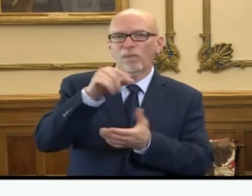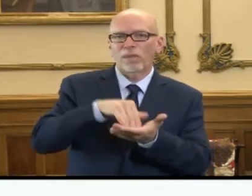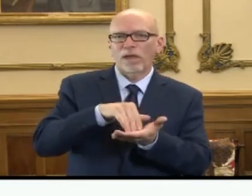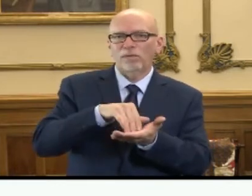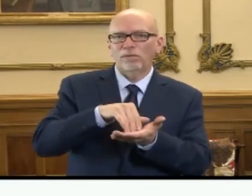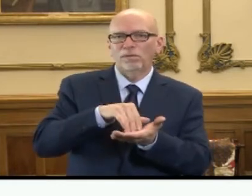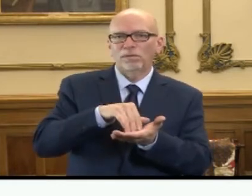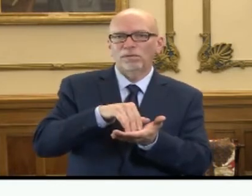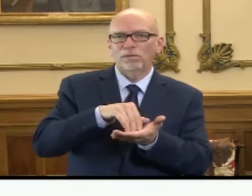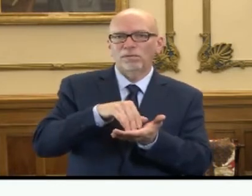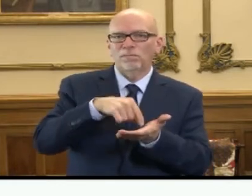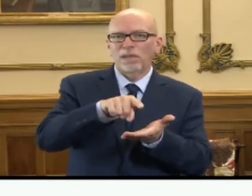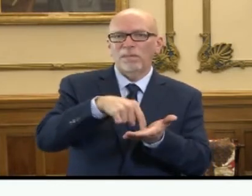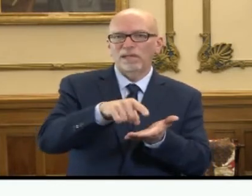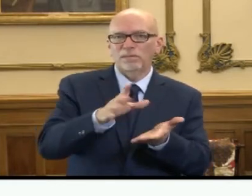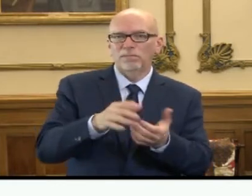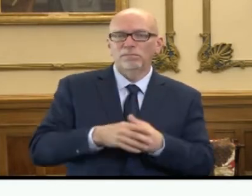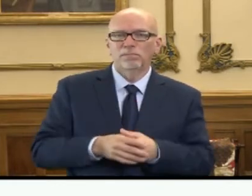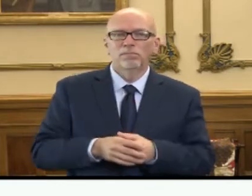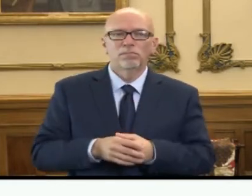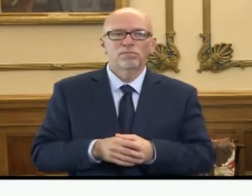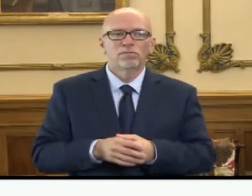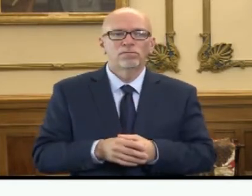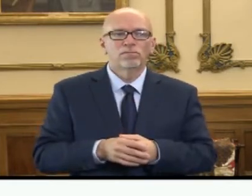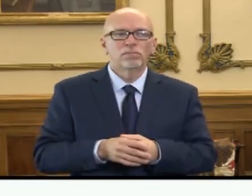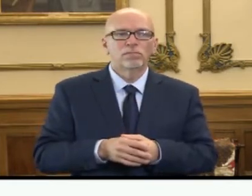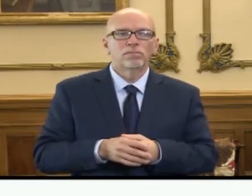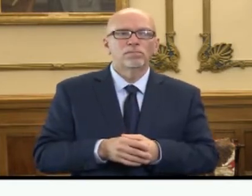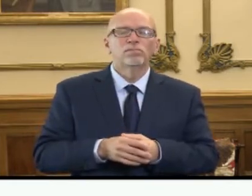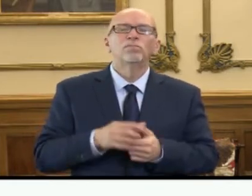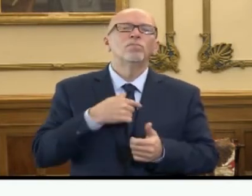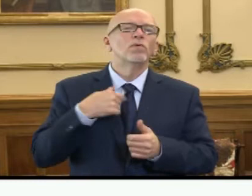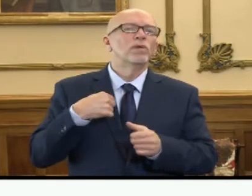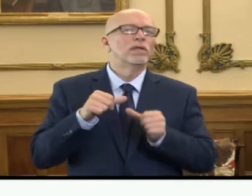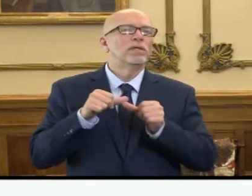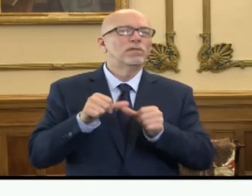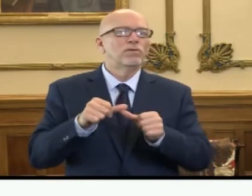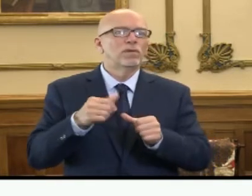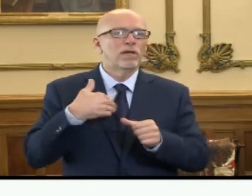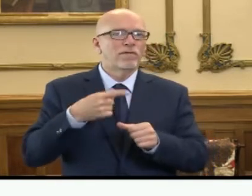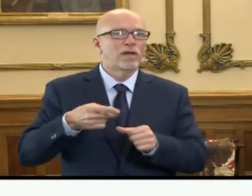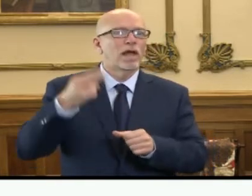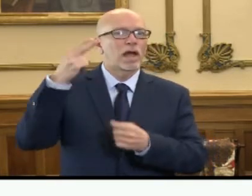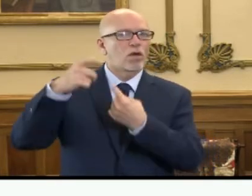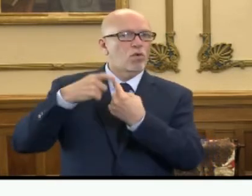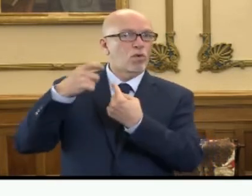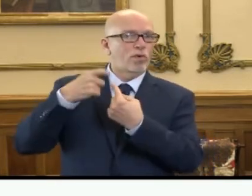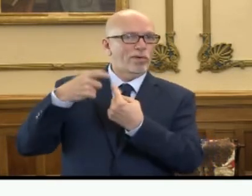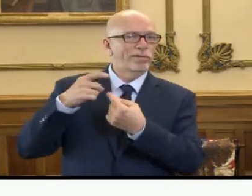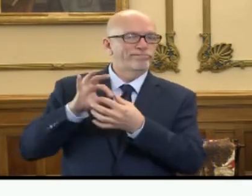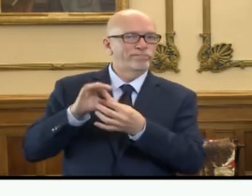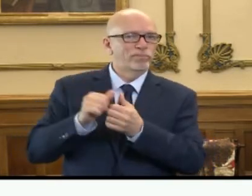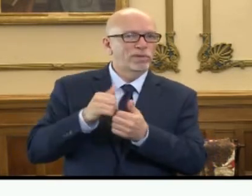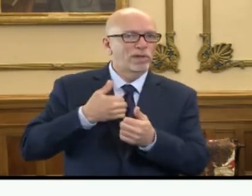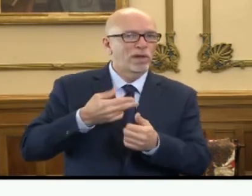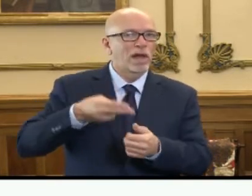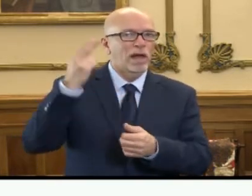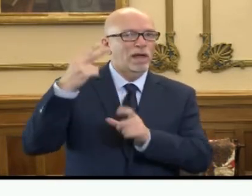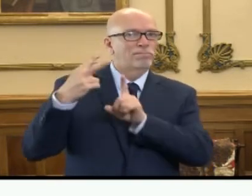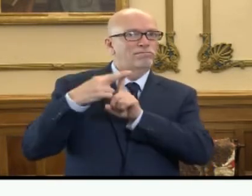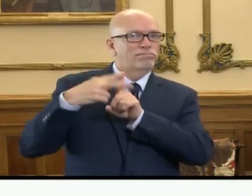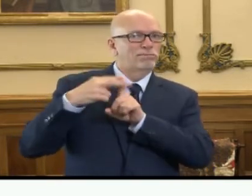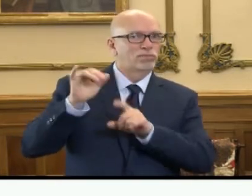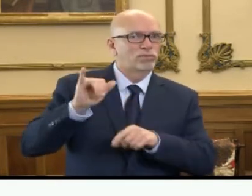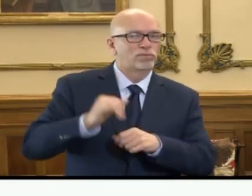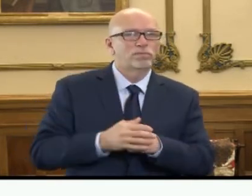payments. We continue to have high call volume that's associated with our high claims volume.